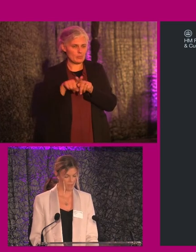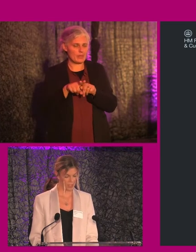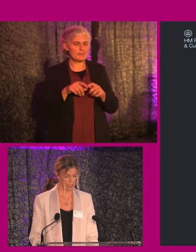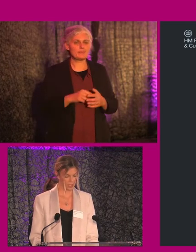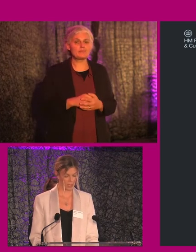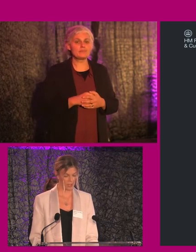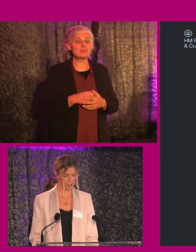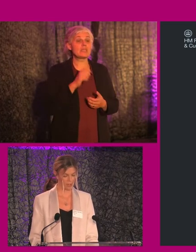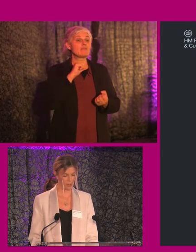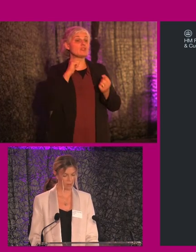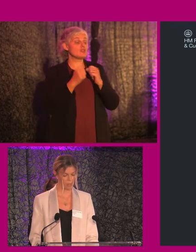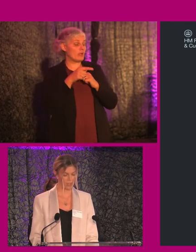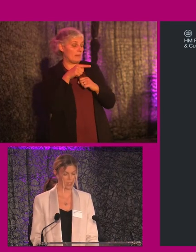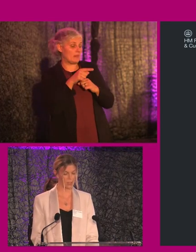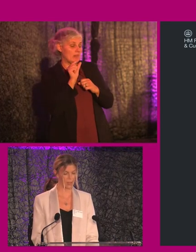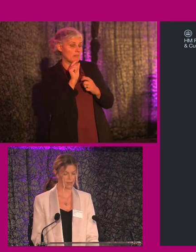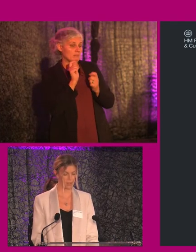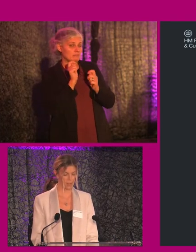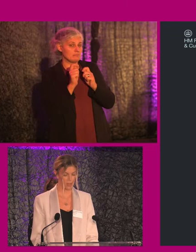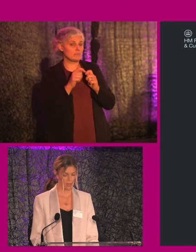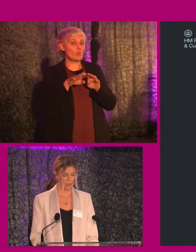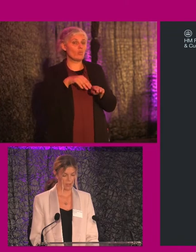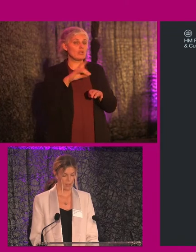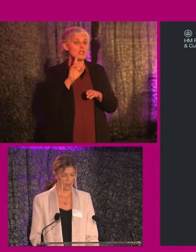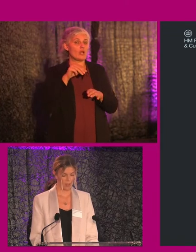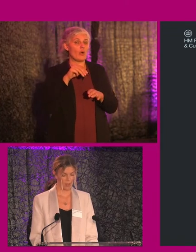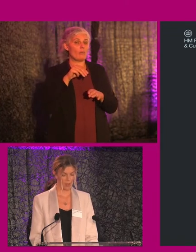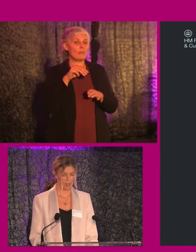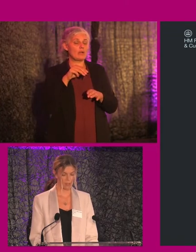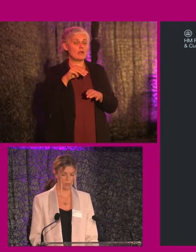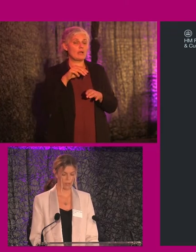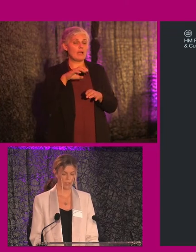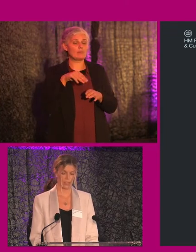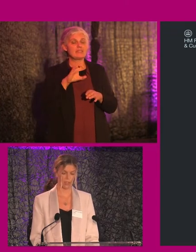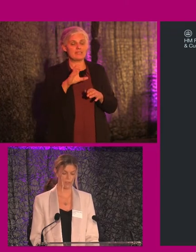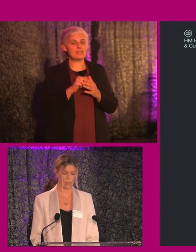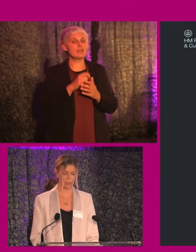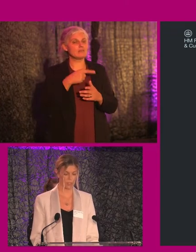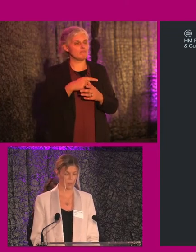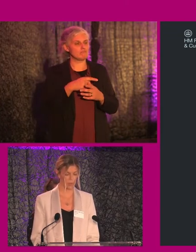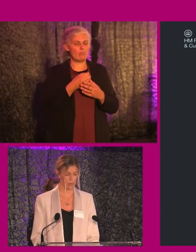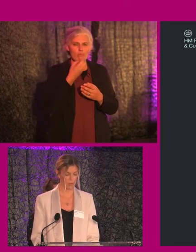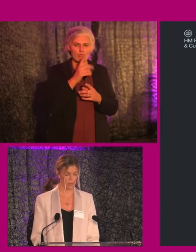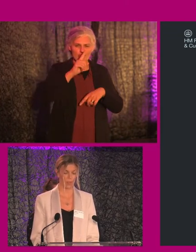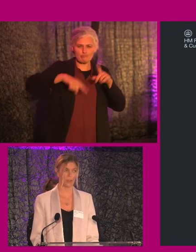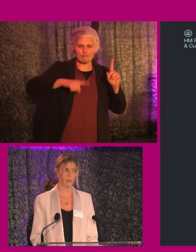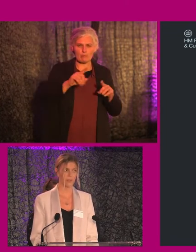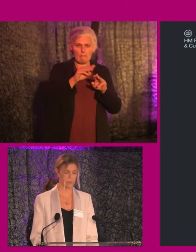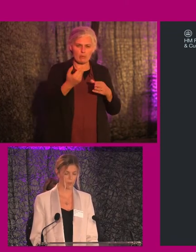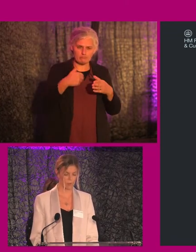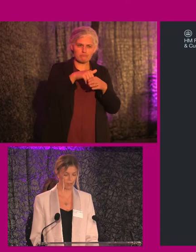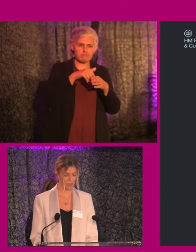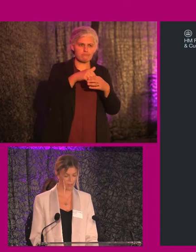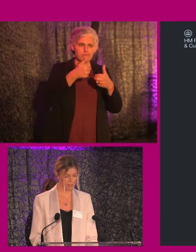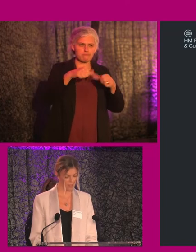If I change tack a little now, within HMRC, there is a wonderful and diverse range of people, as there is